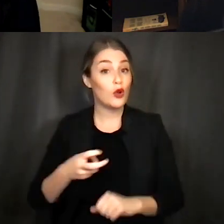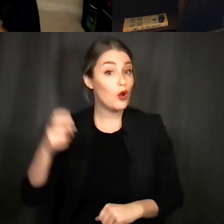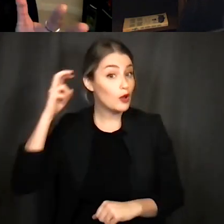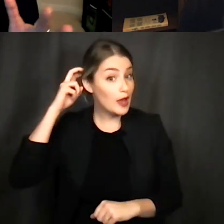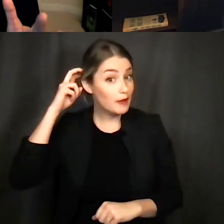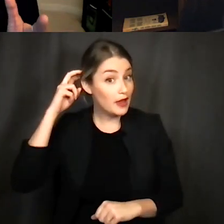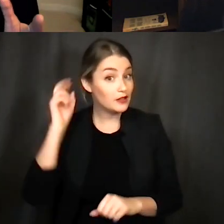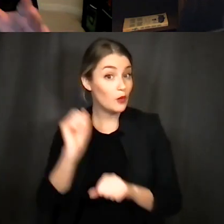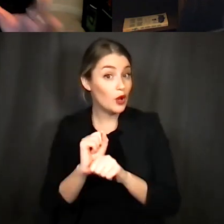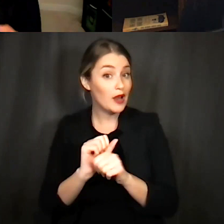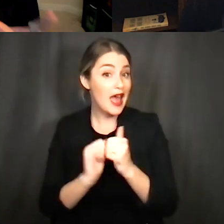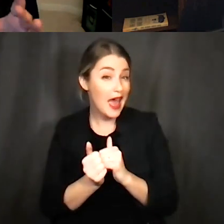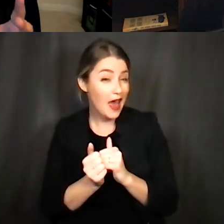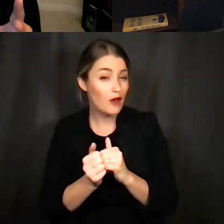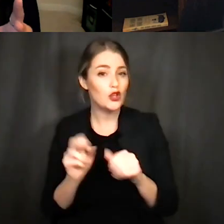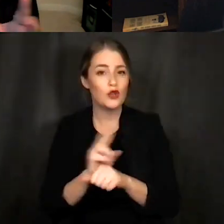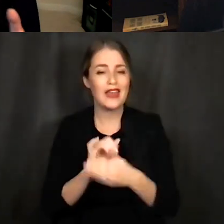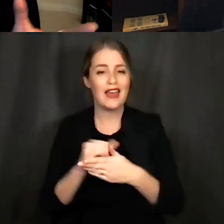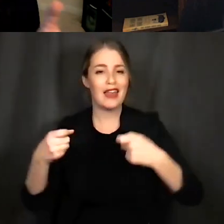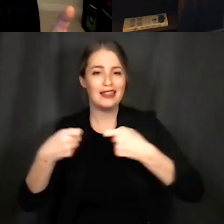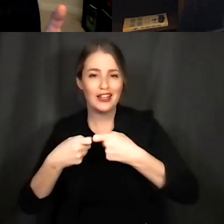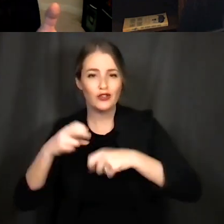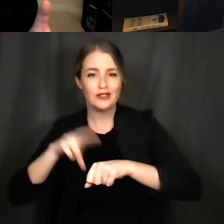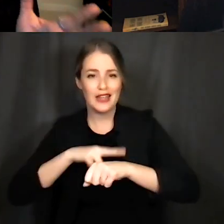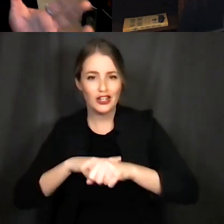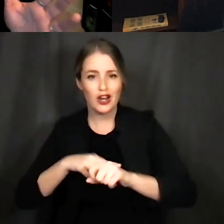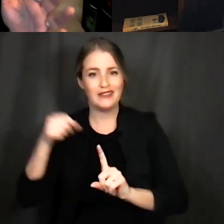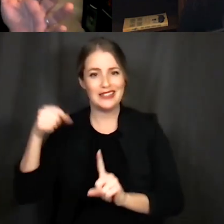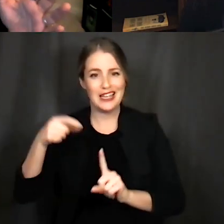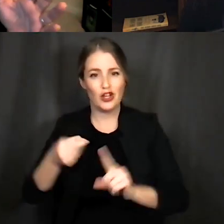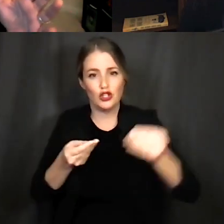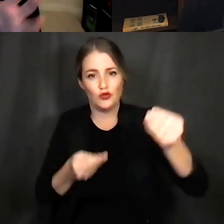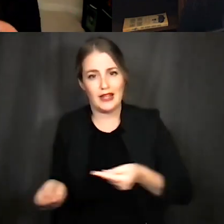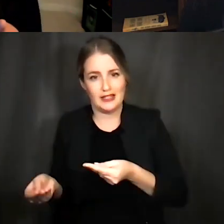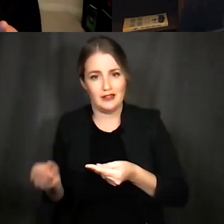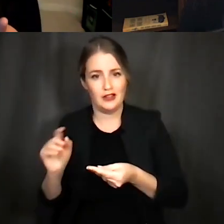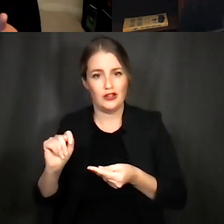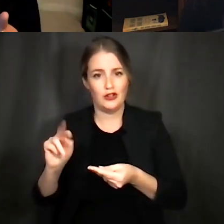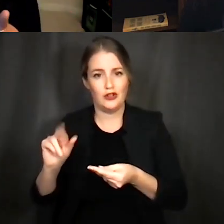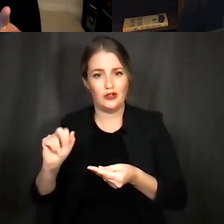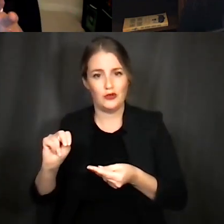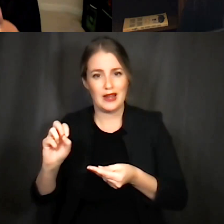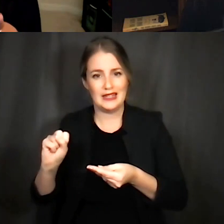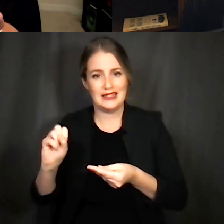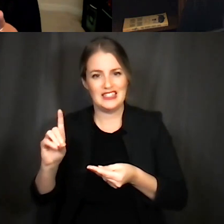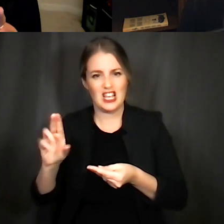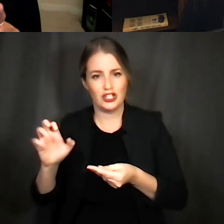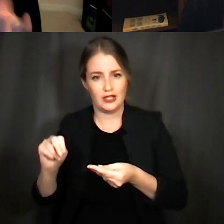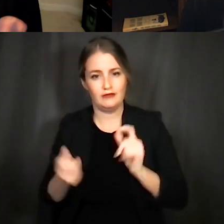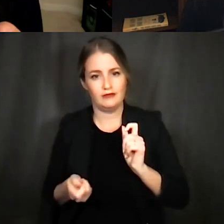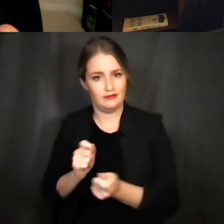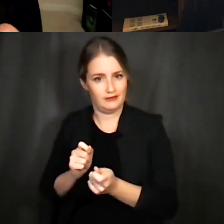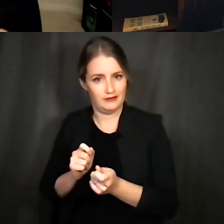by utilizing that electrical nature of signal transduction and so when somebody has a cochlear